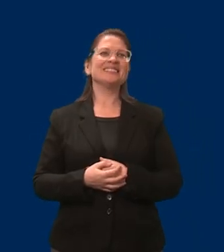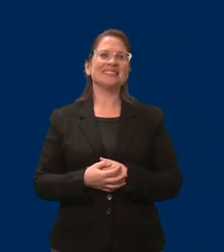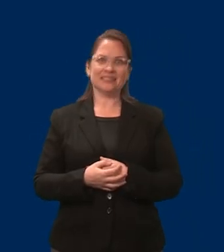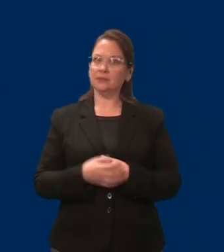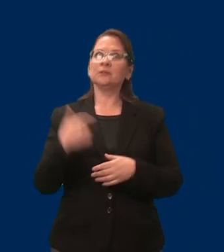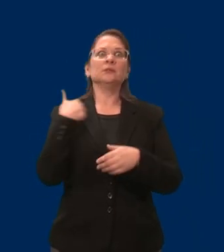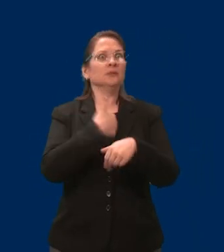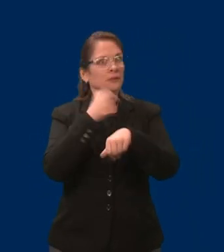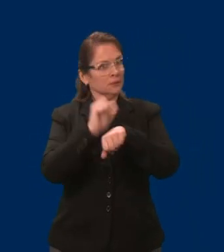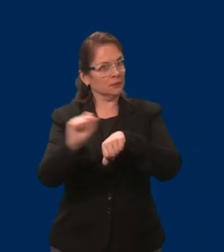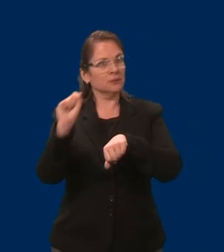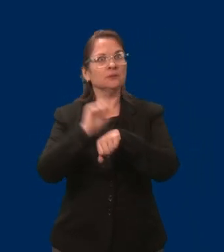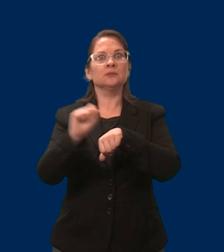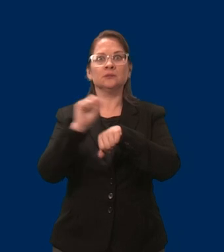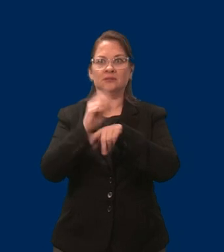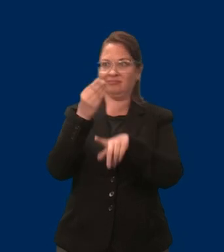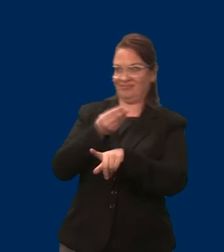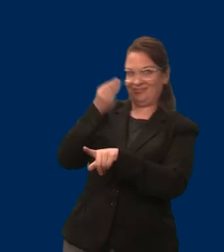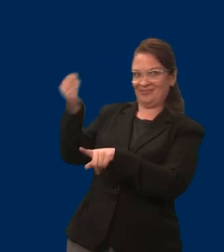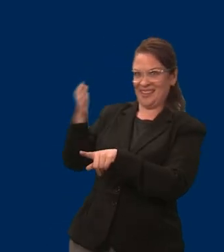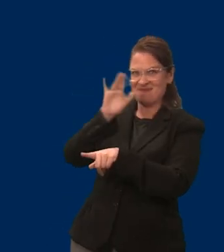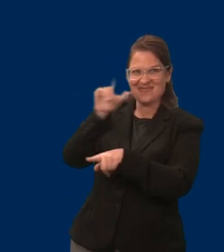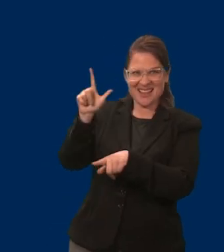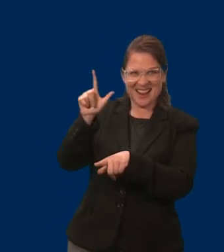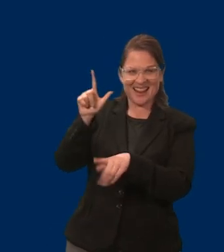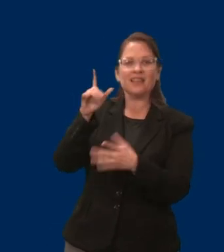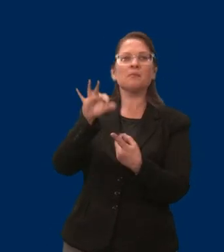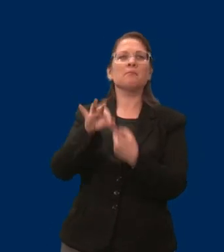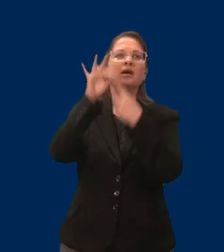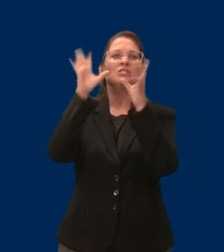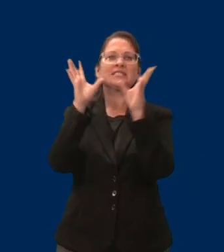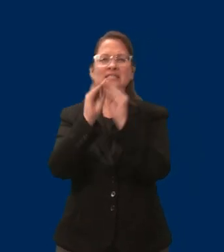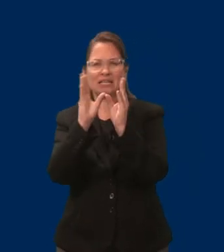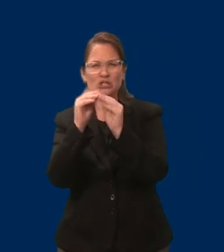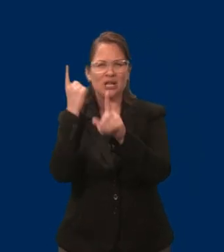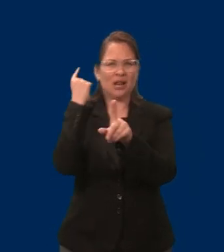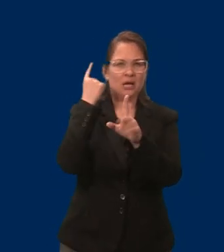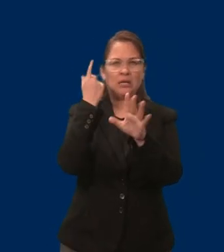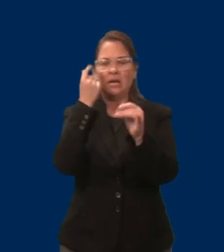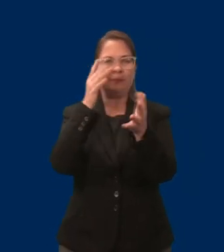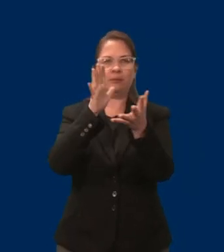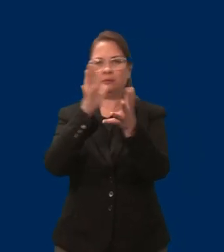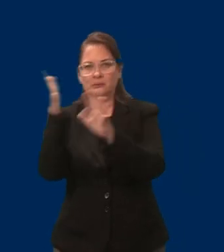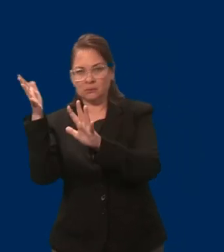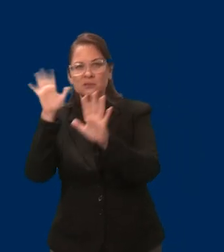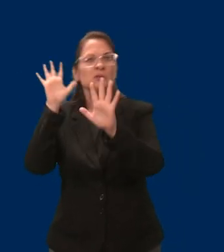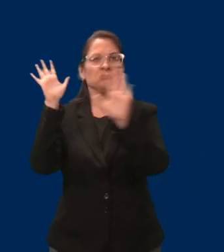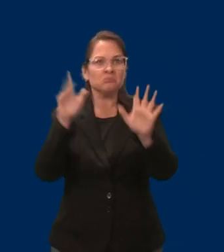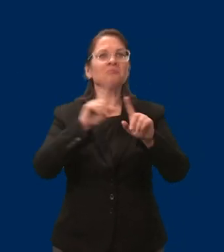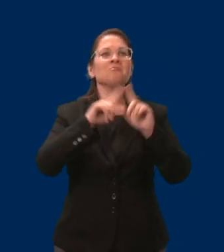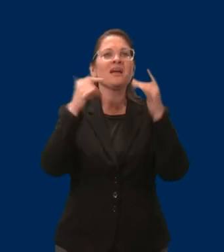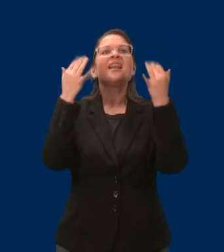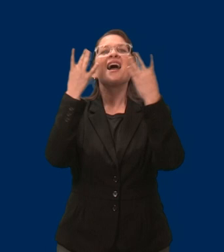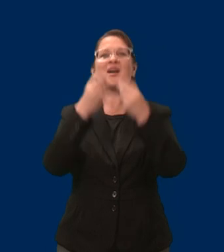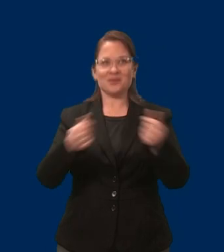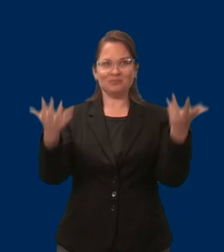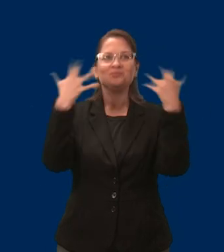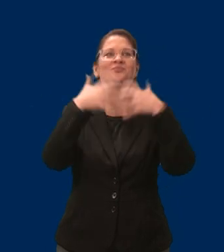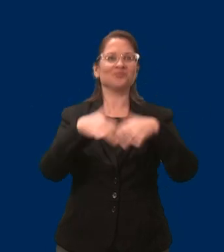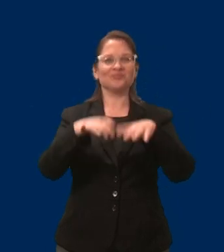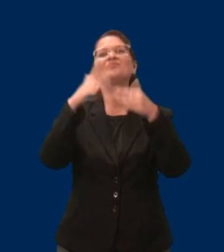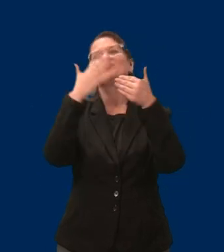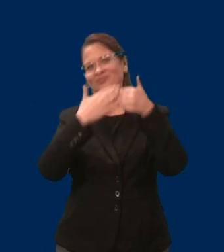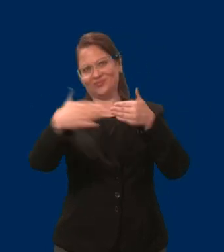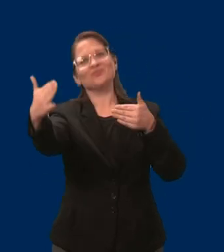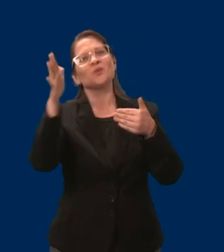bill and it didn't go anywhere in special session. But then we took off running come the regular session last year. I am